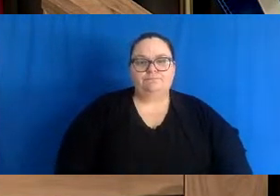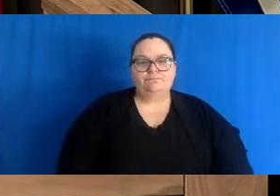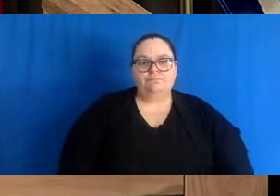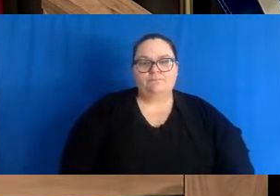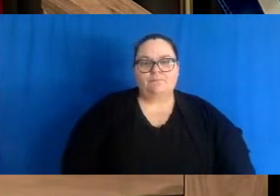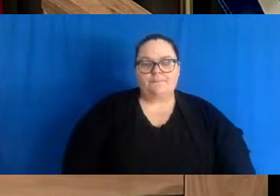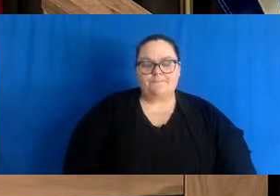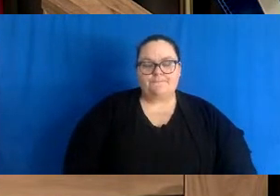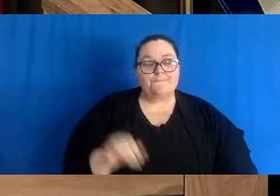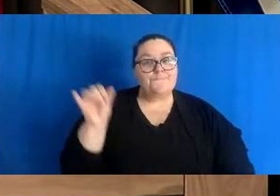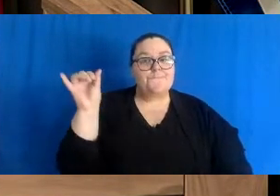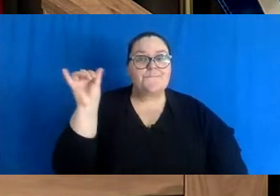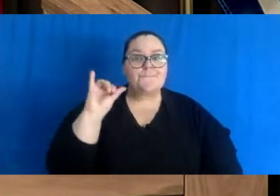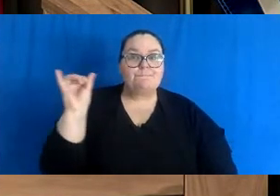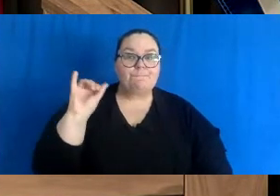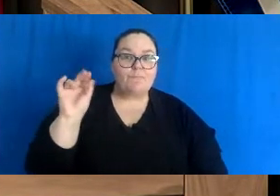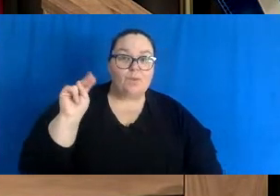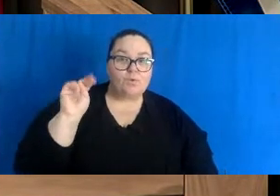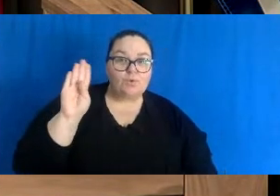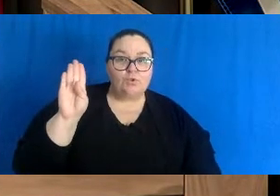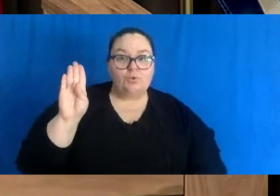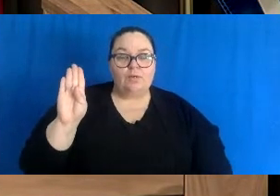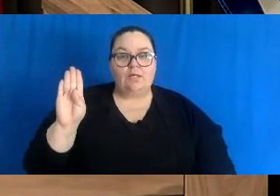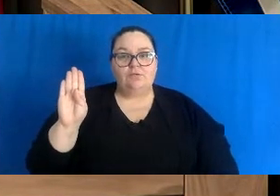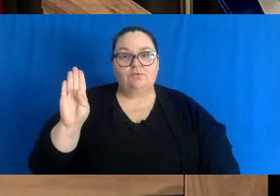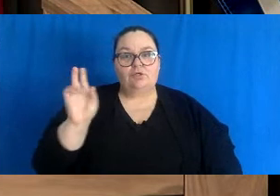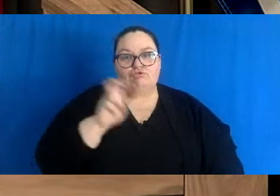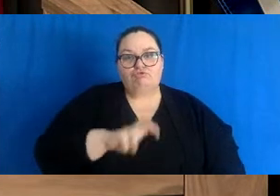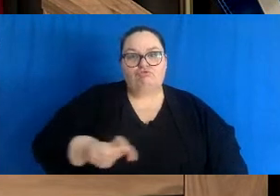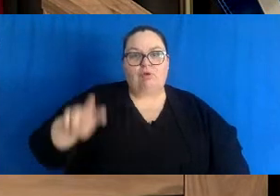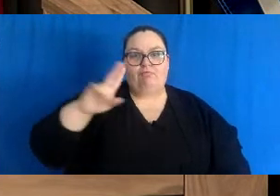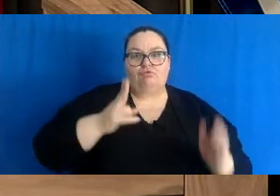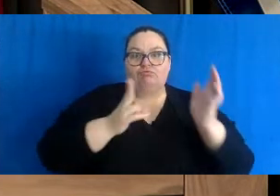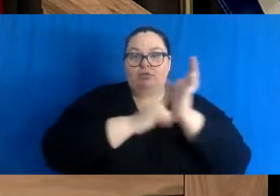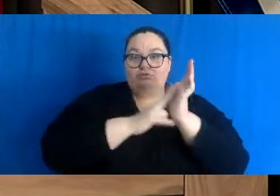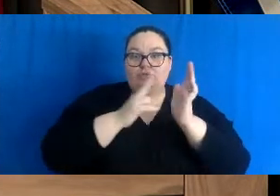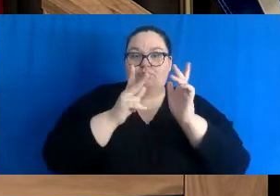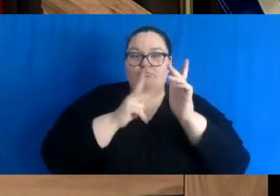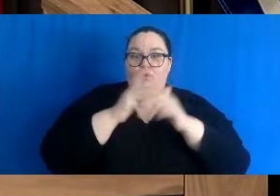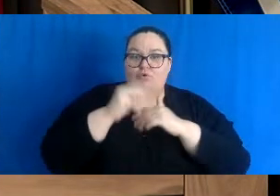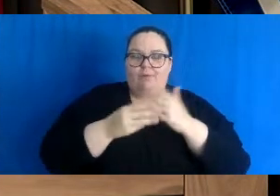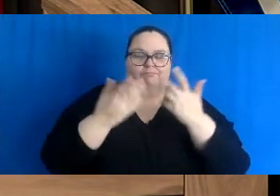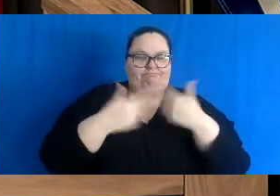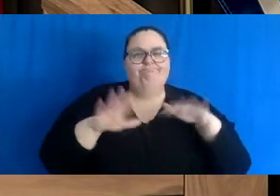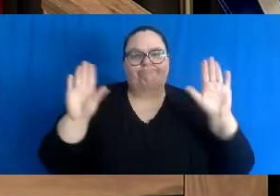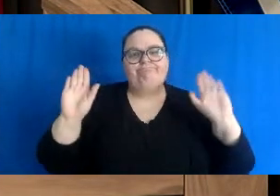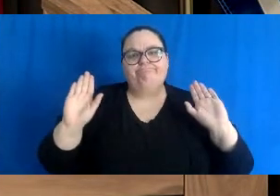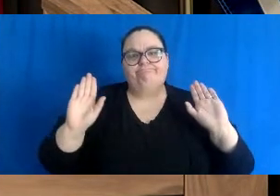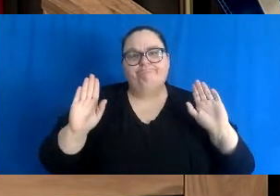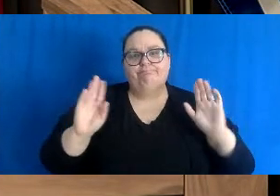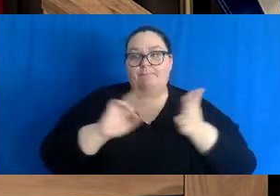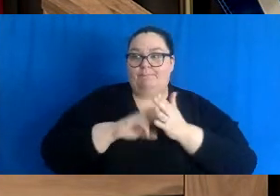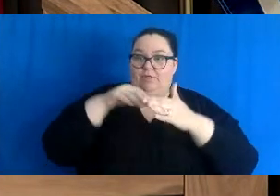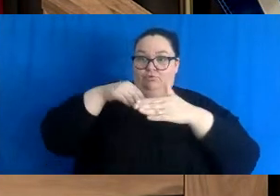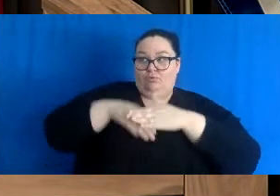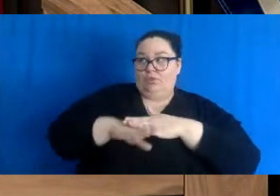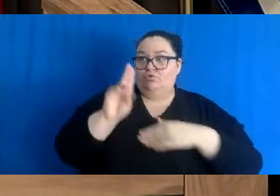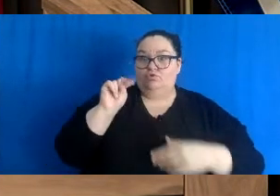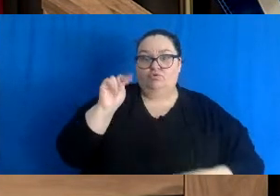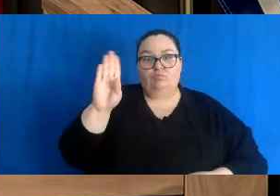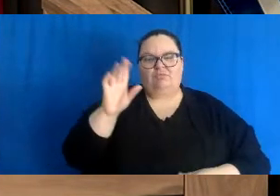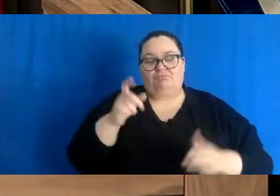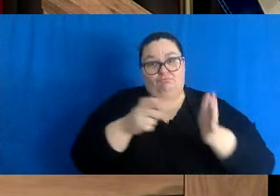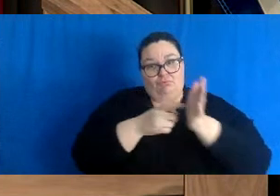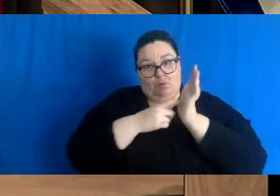Also, the New Brunswick Travel Registration Program is ending. This means that anyone coming into the province will no longer